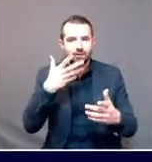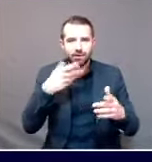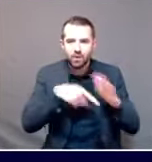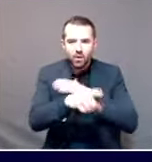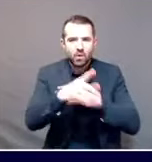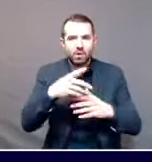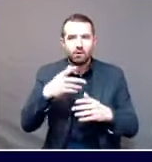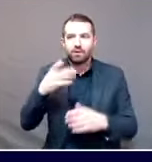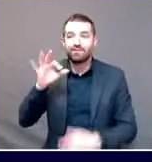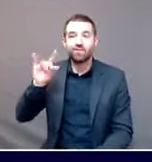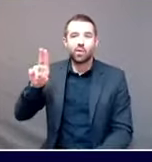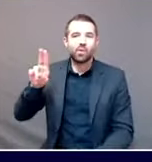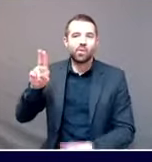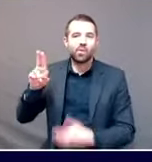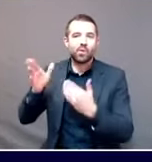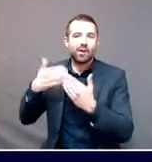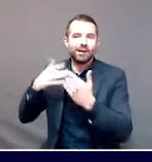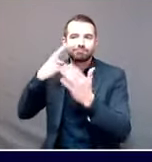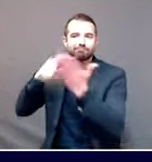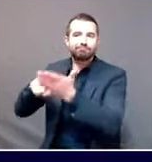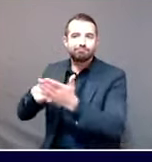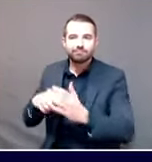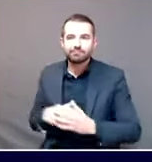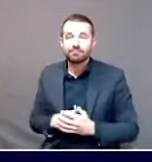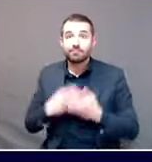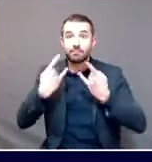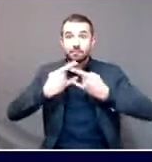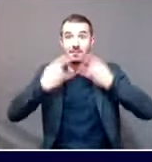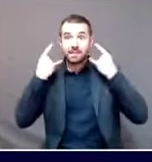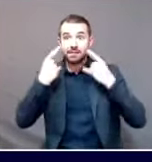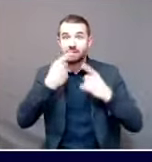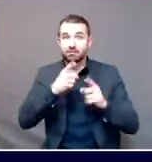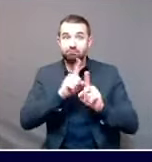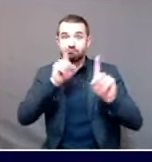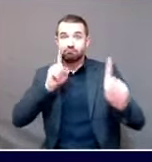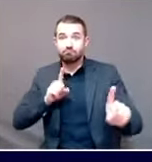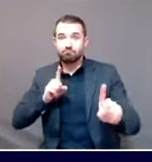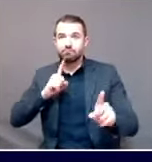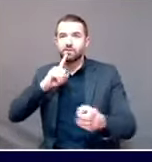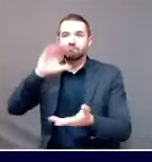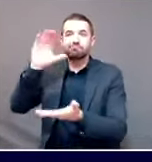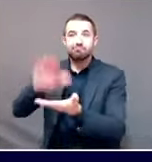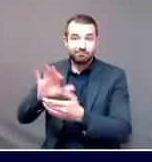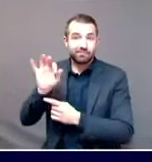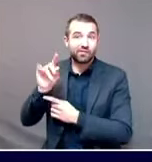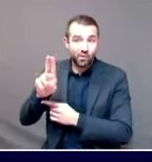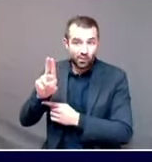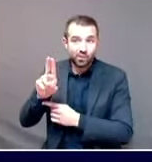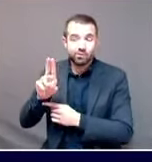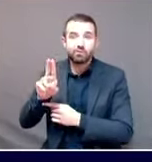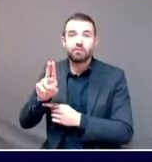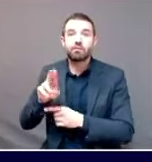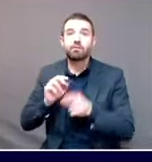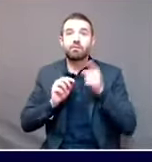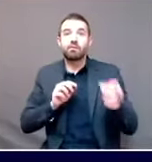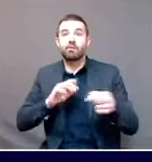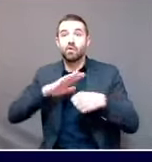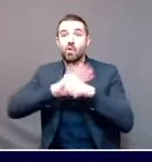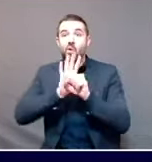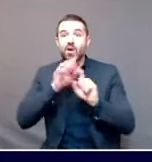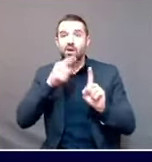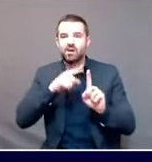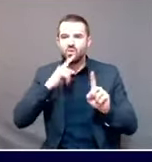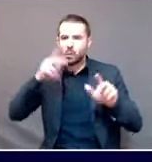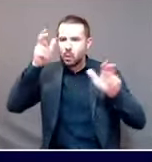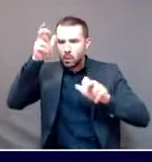measures, though they may be effective at reducing influenza rates, may not have the same impact at reducing COVID-19